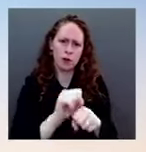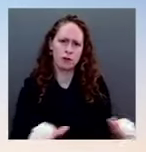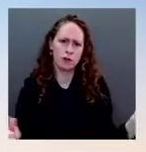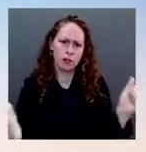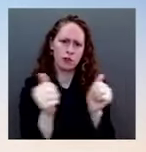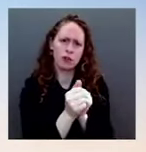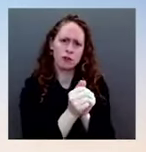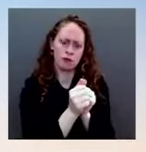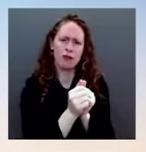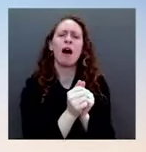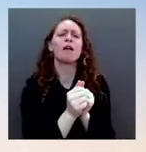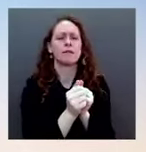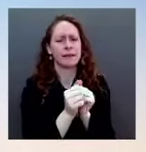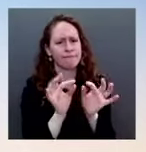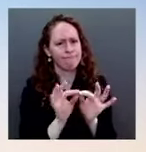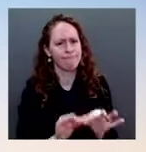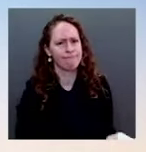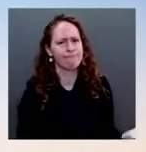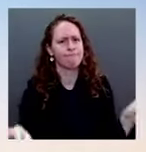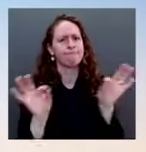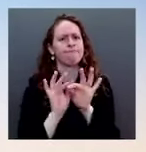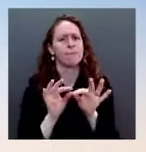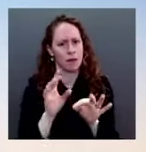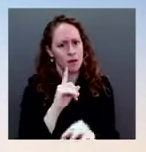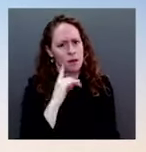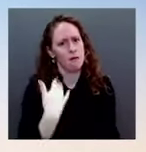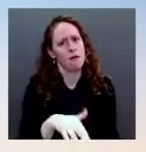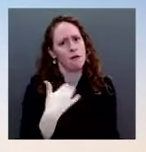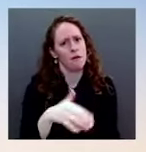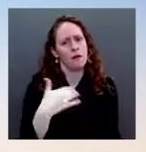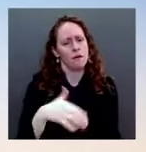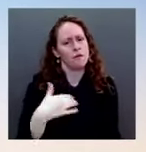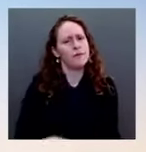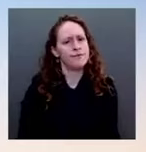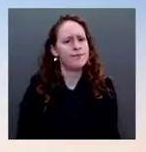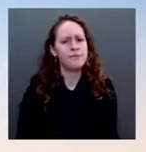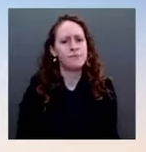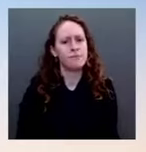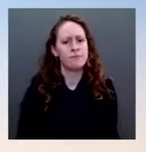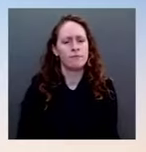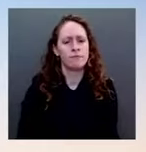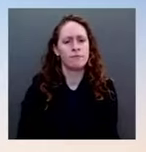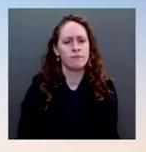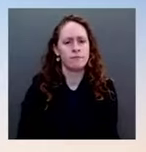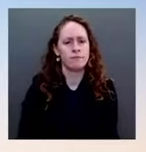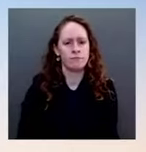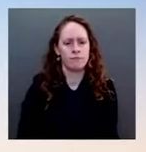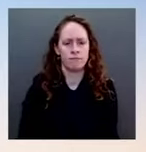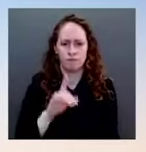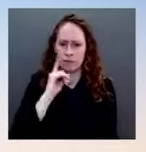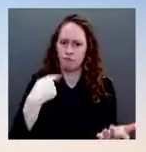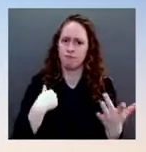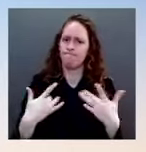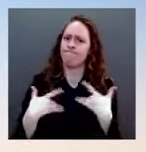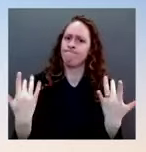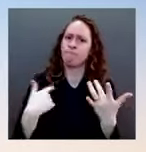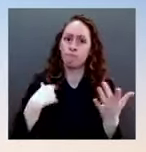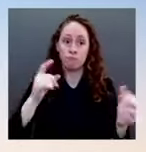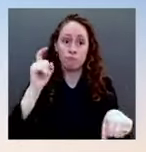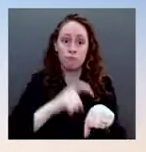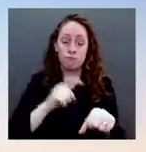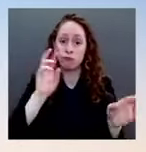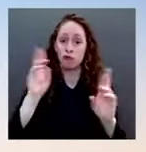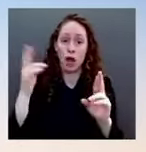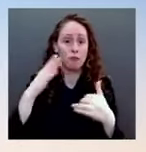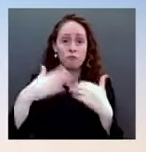things that all of our constituents need, irrespective of what party that they're in in terms of turning dirt quickly, as I said to you to level set with